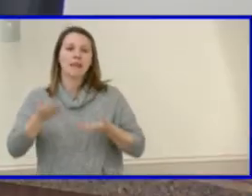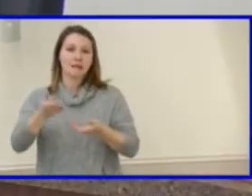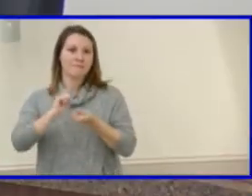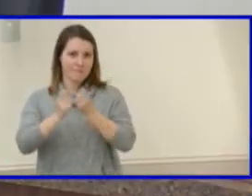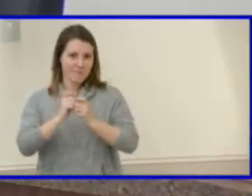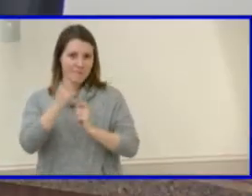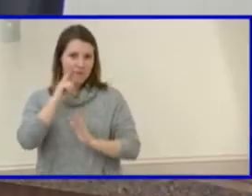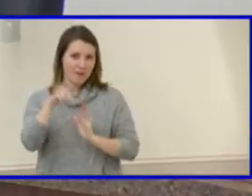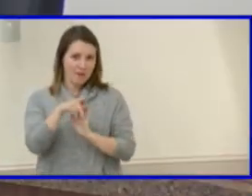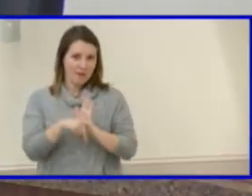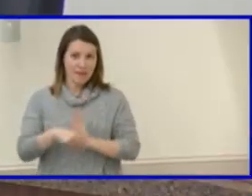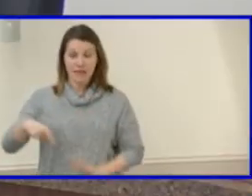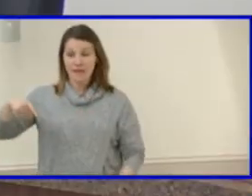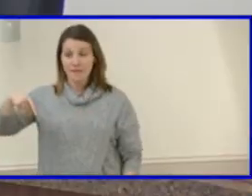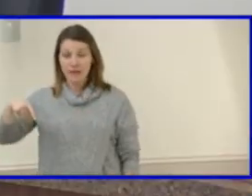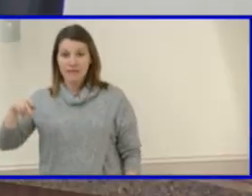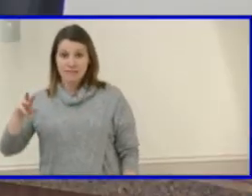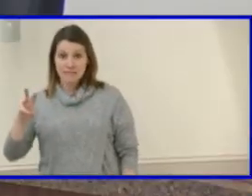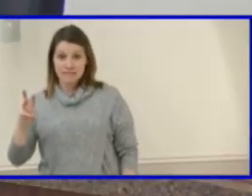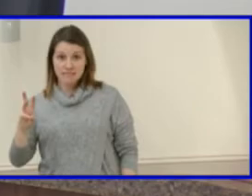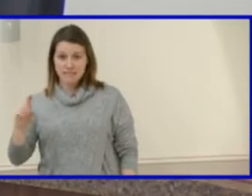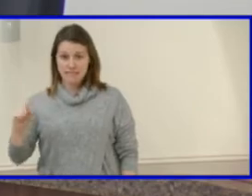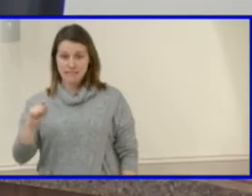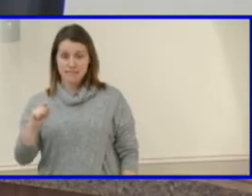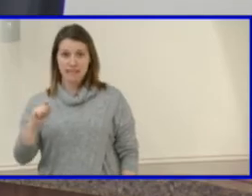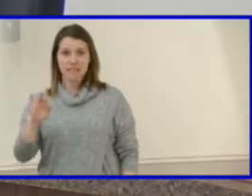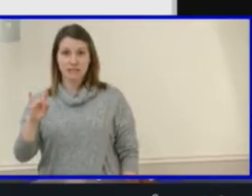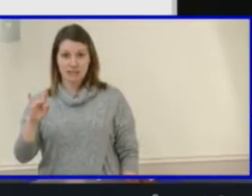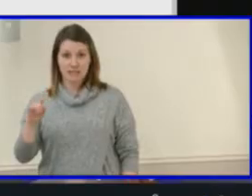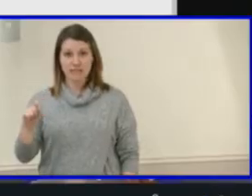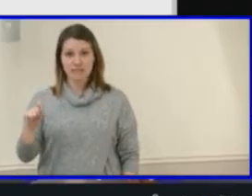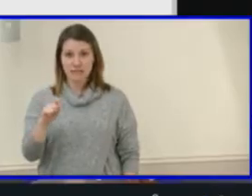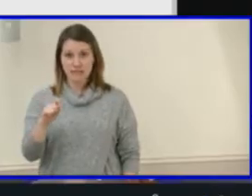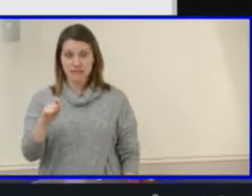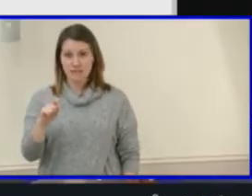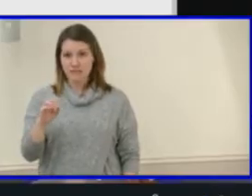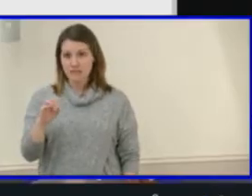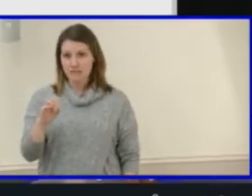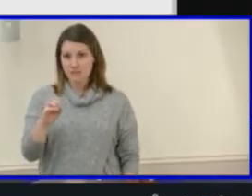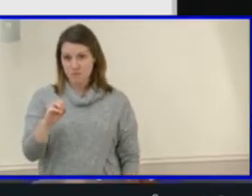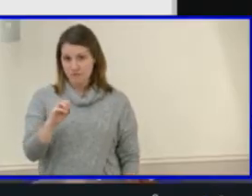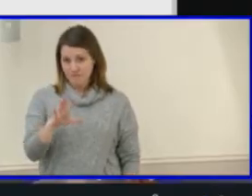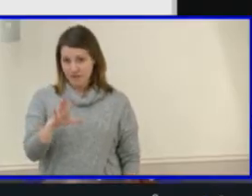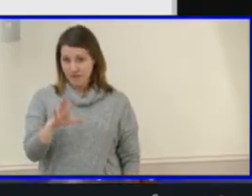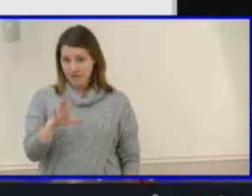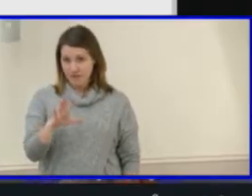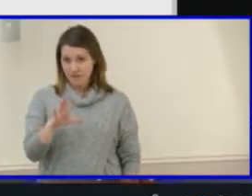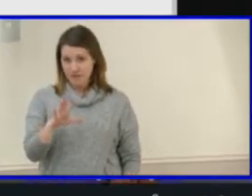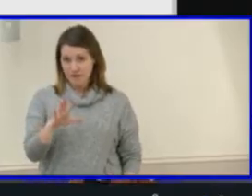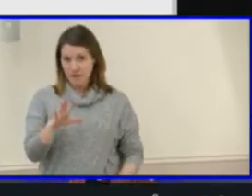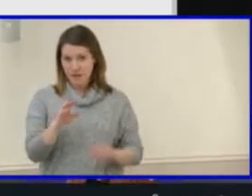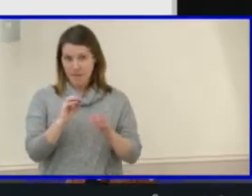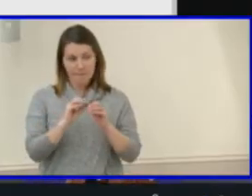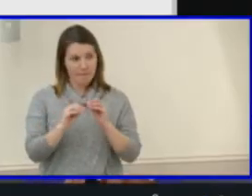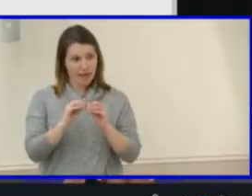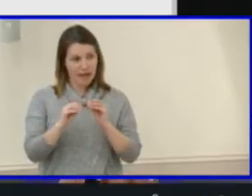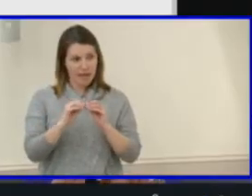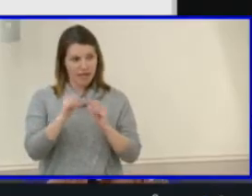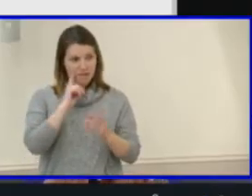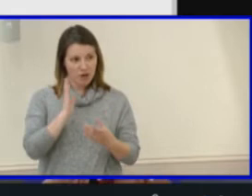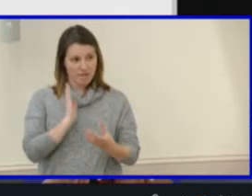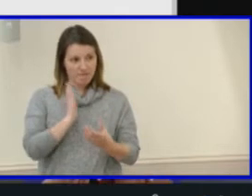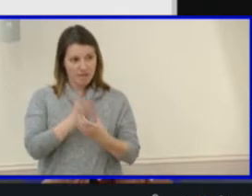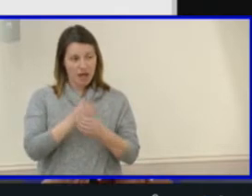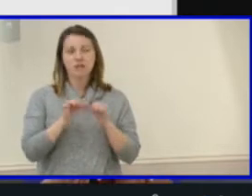to policy P6-18-005 maintenance of files housed in school